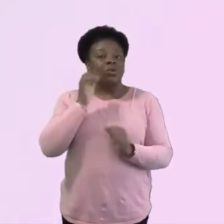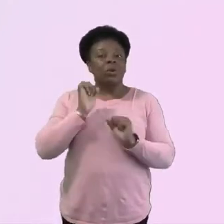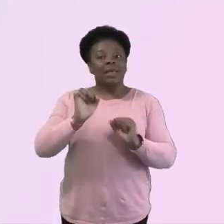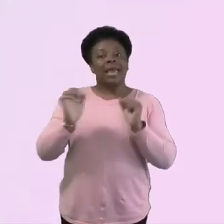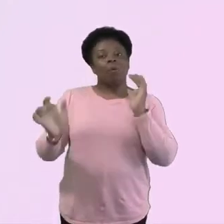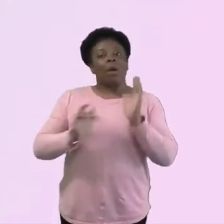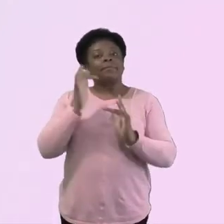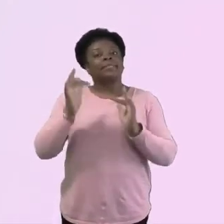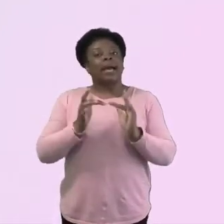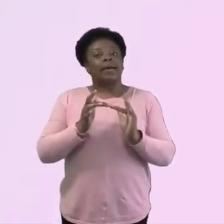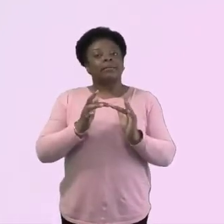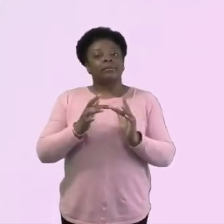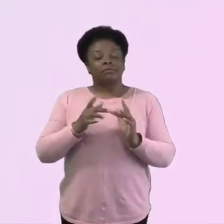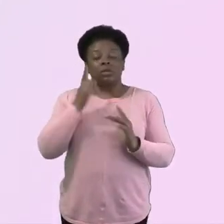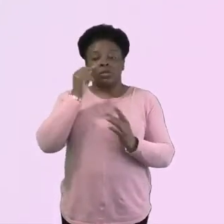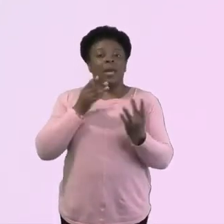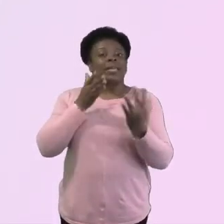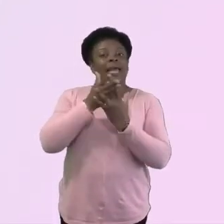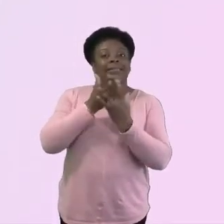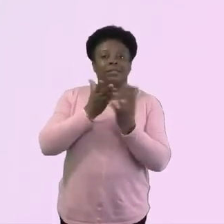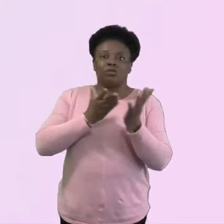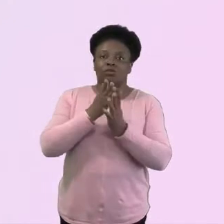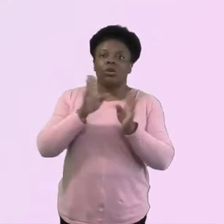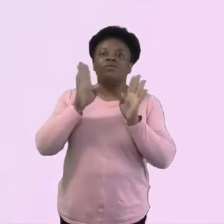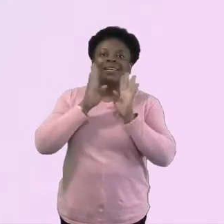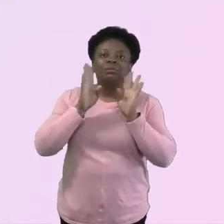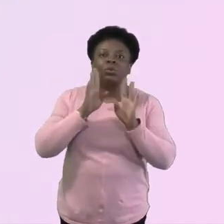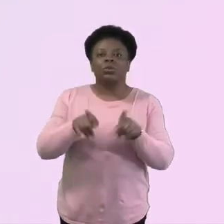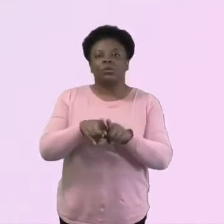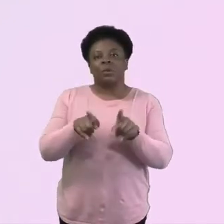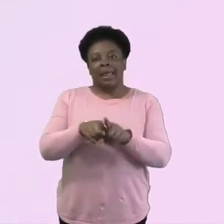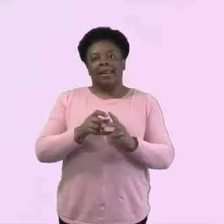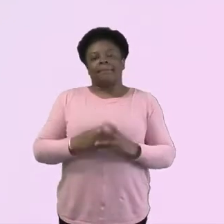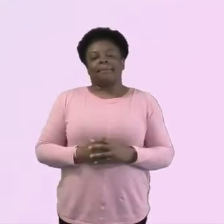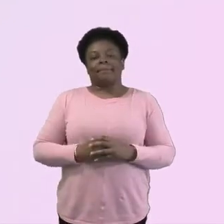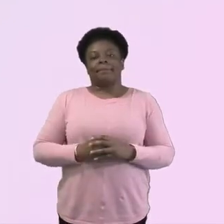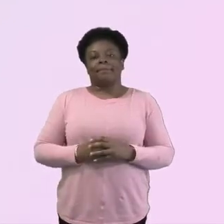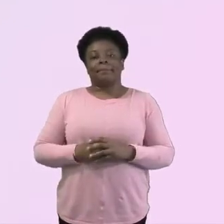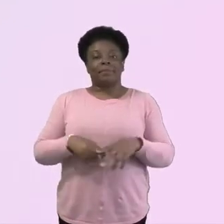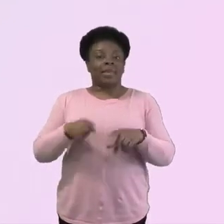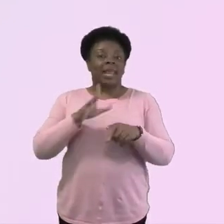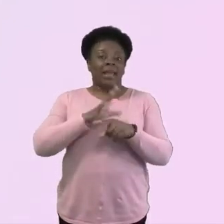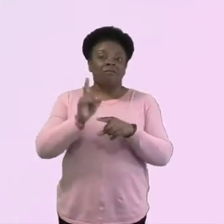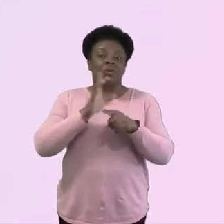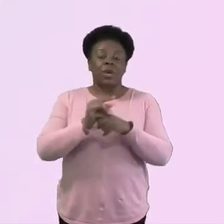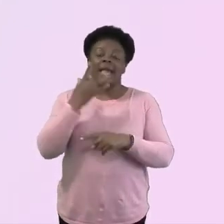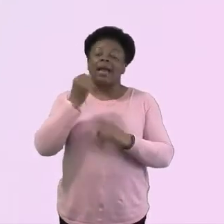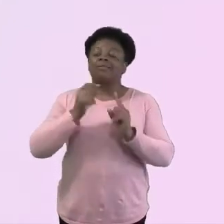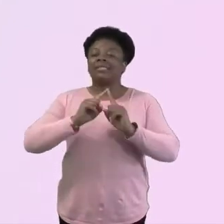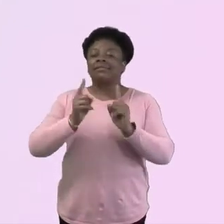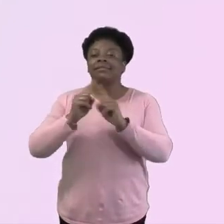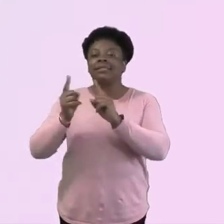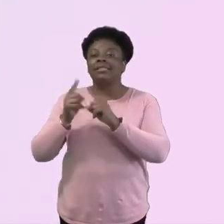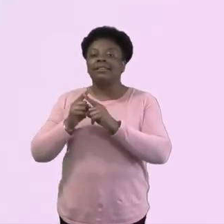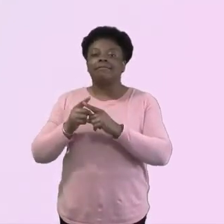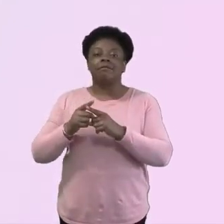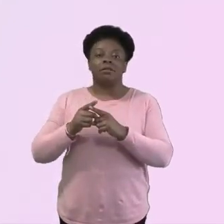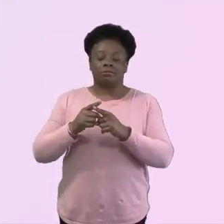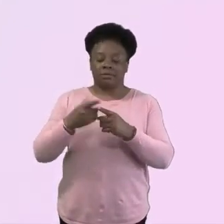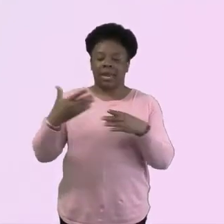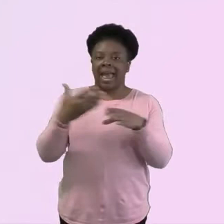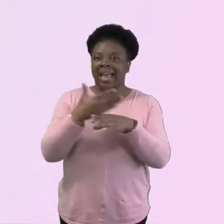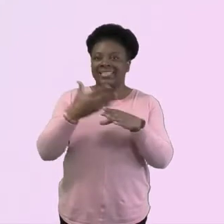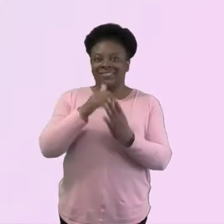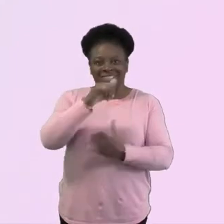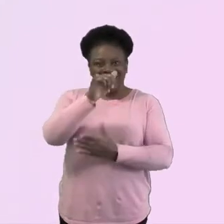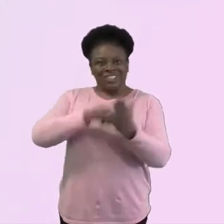you can access them via Facebook. And weekly, there's activity sheets which have all kinds of things to